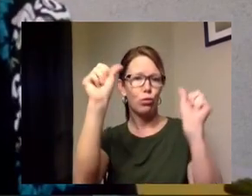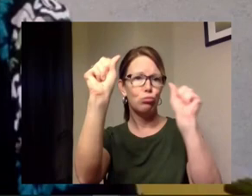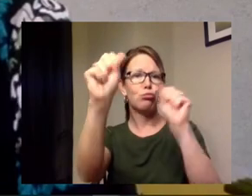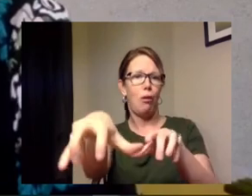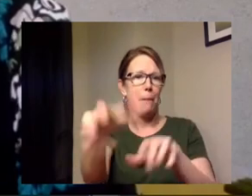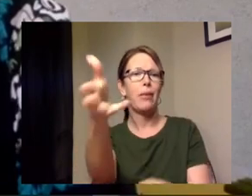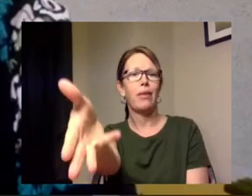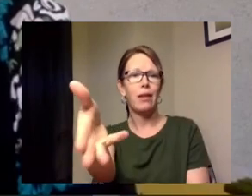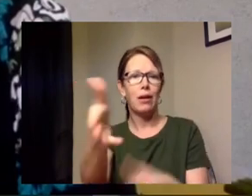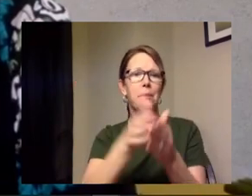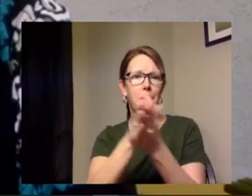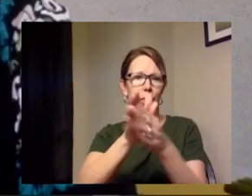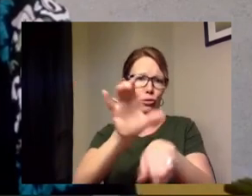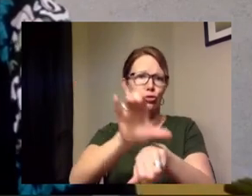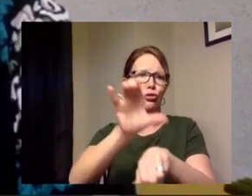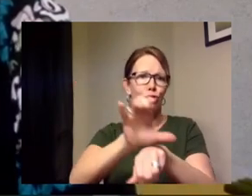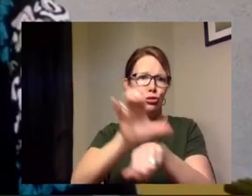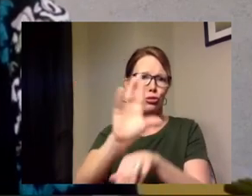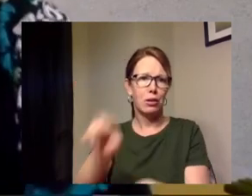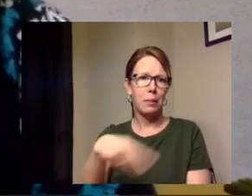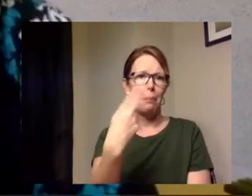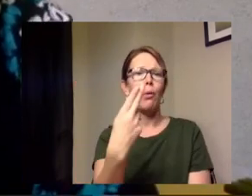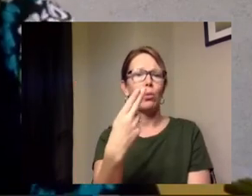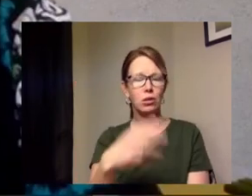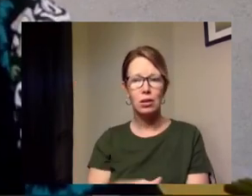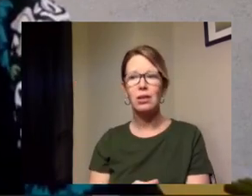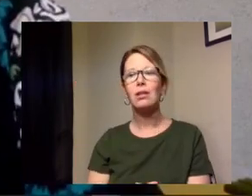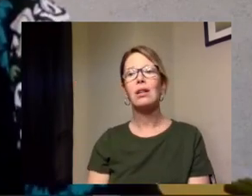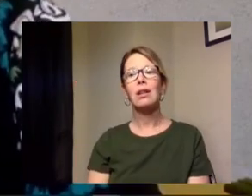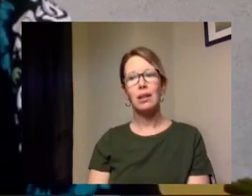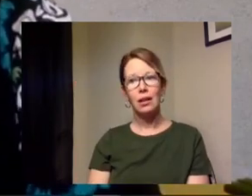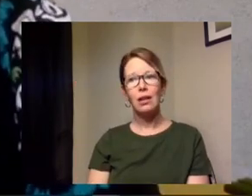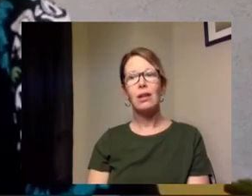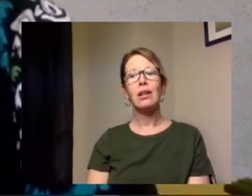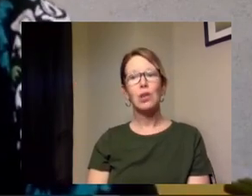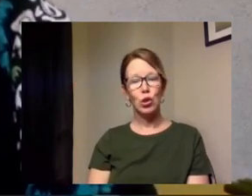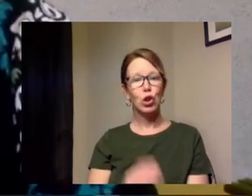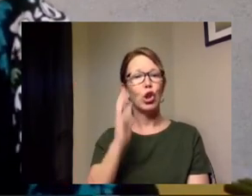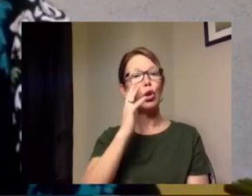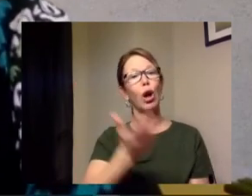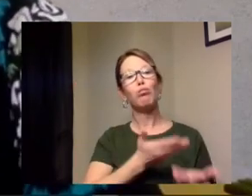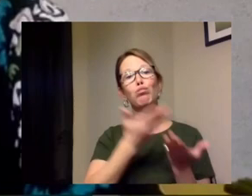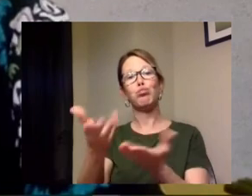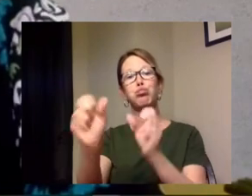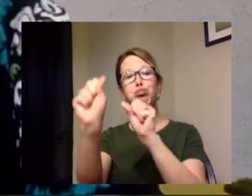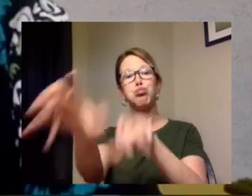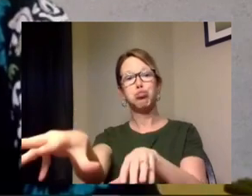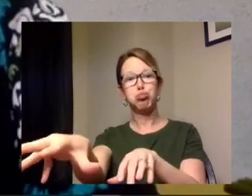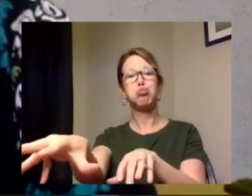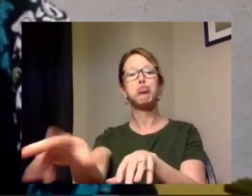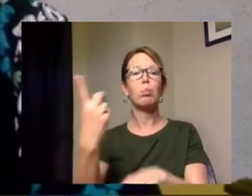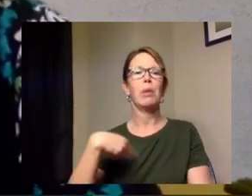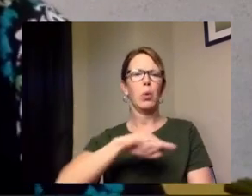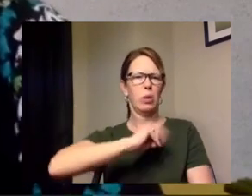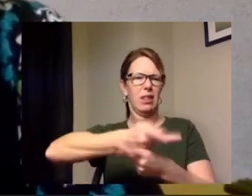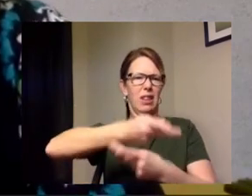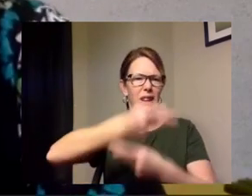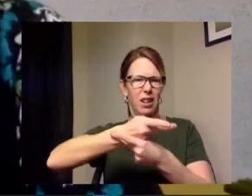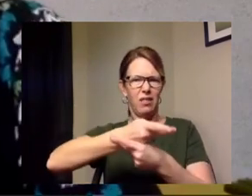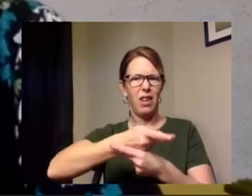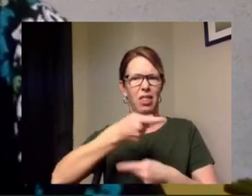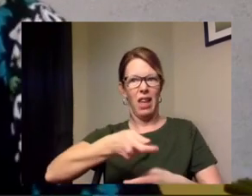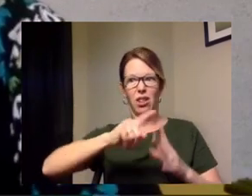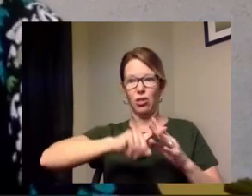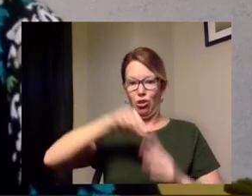and you can bring those items and put them on the porch and they will be processed and that will start